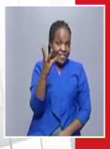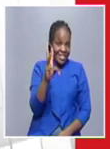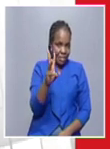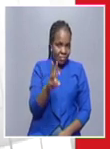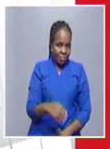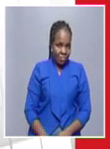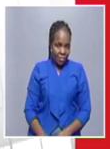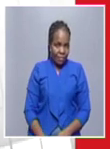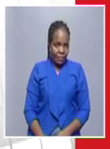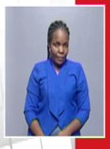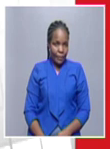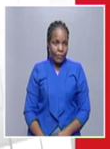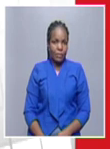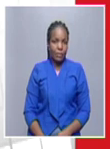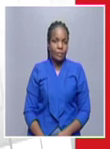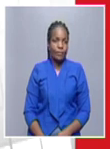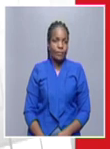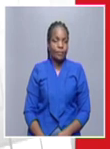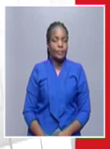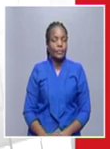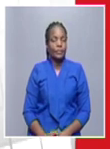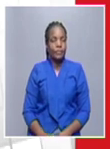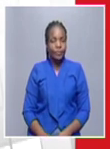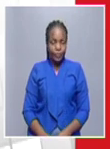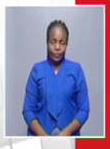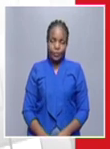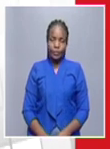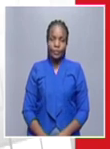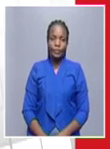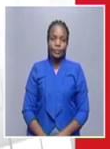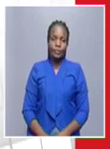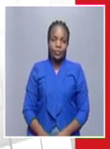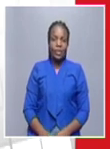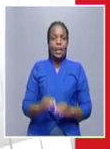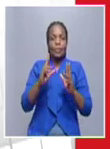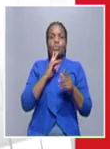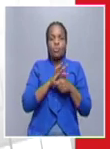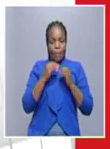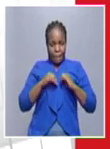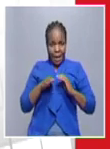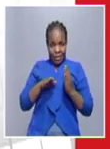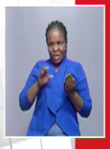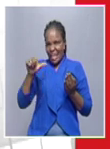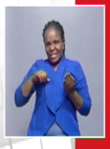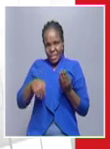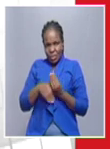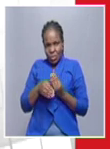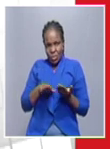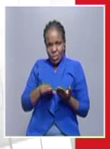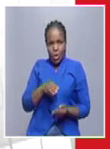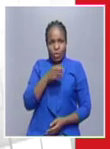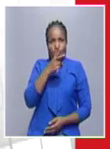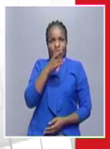covet death three thousand two hundred and fifty six commit related death two hundred and ninety